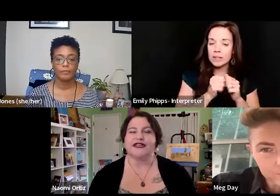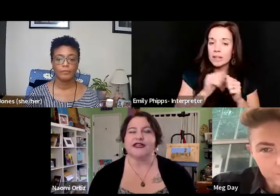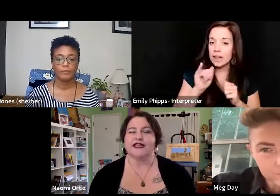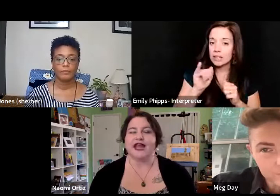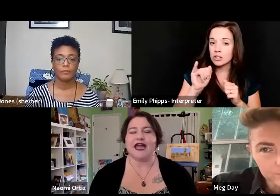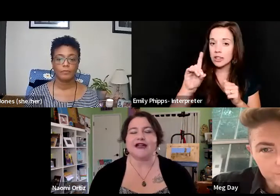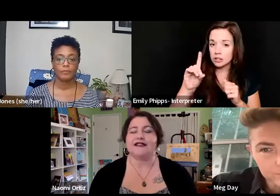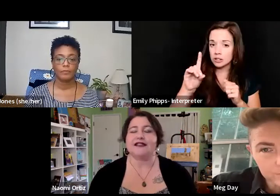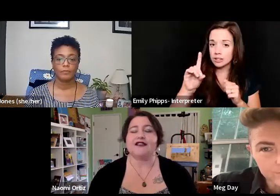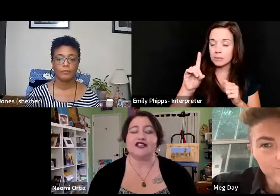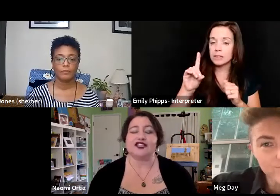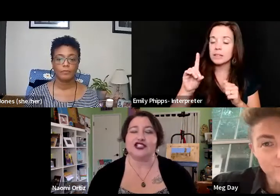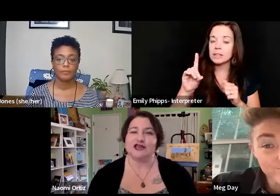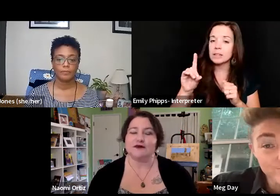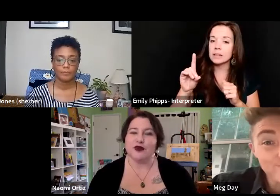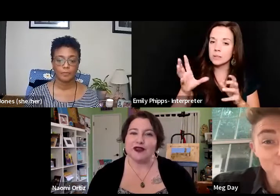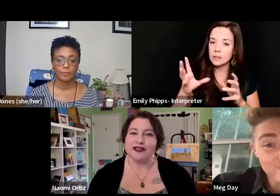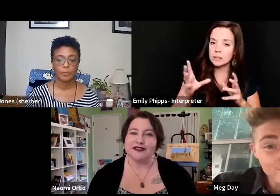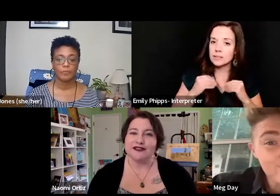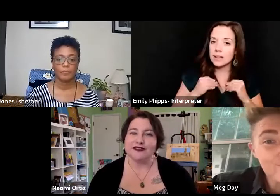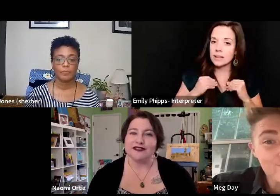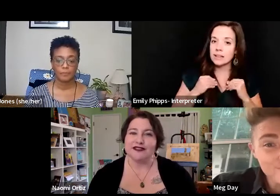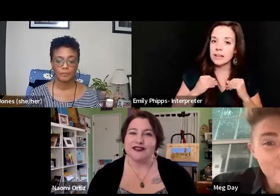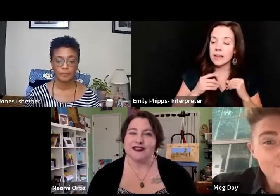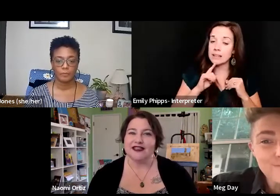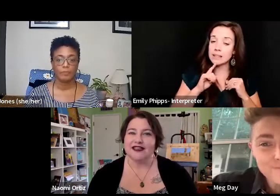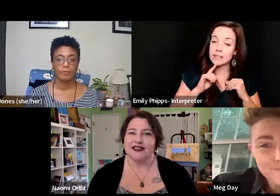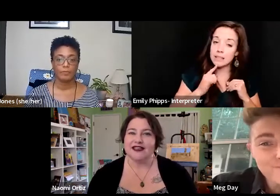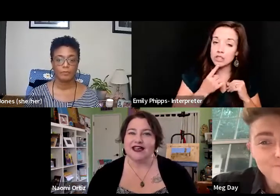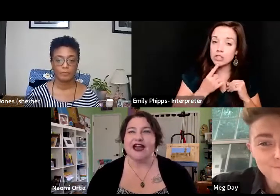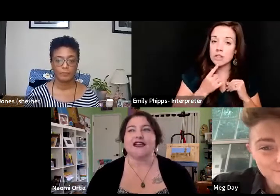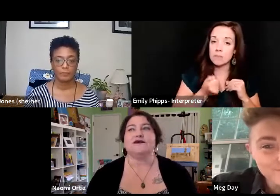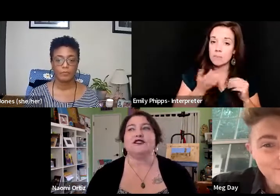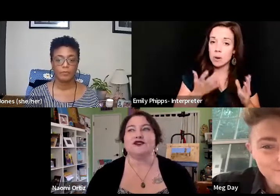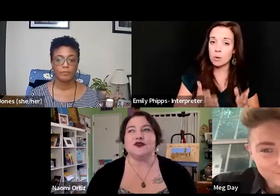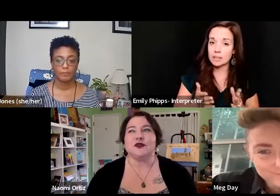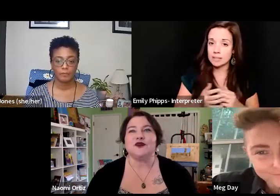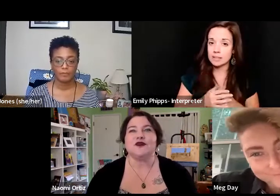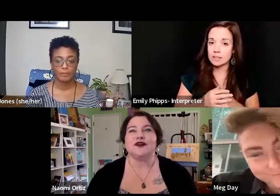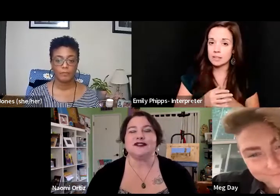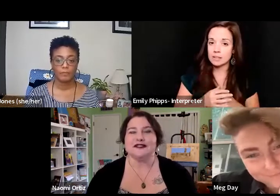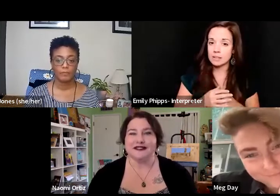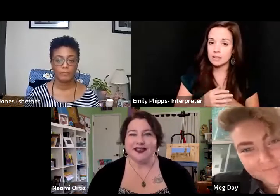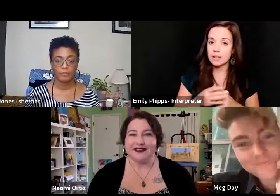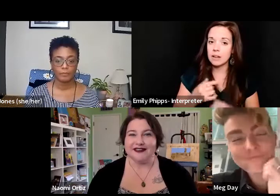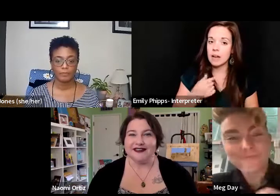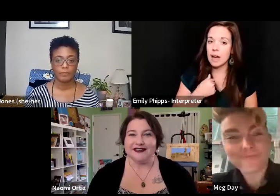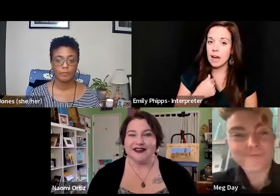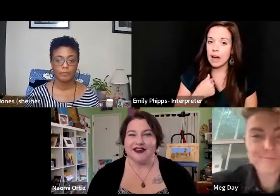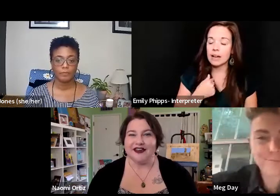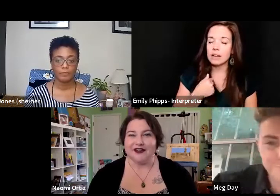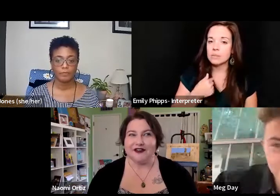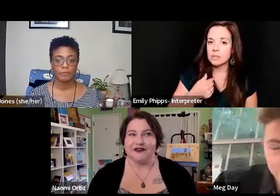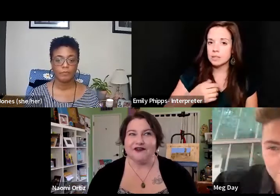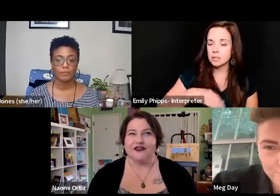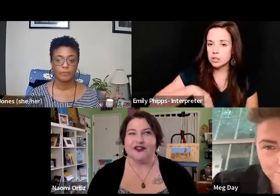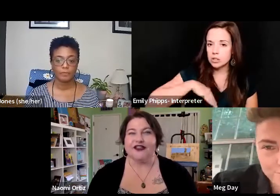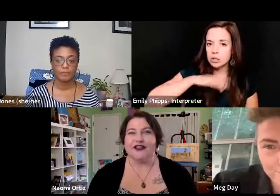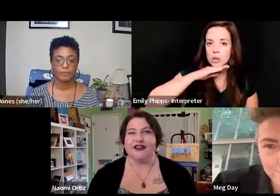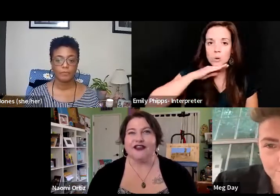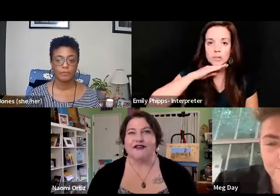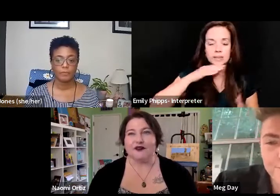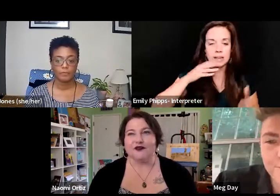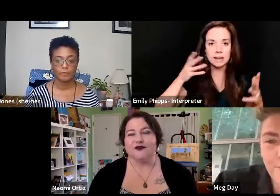be taken as legit poets. I am so sick of